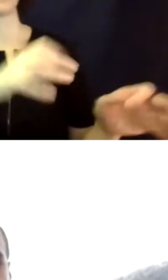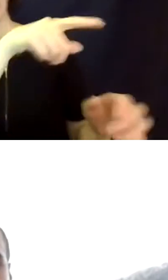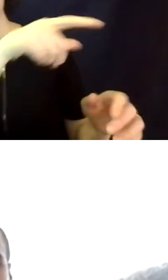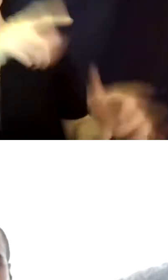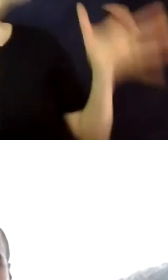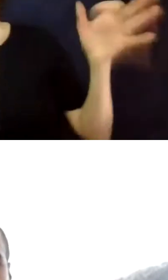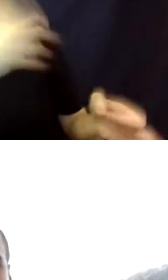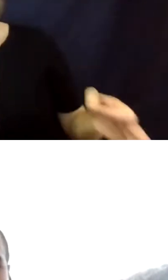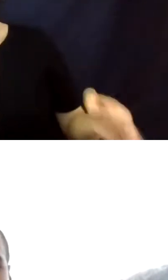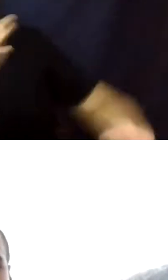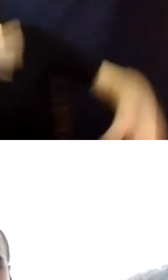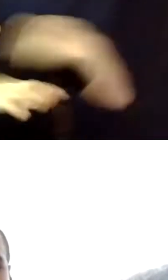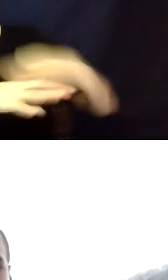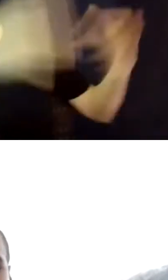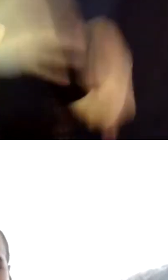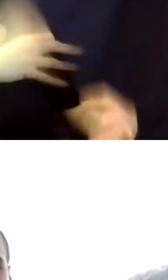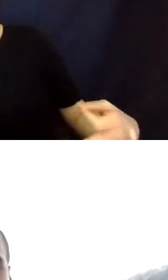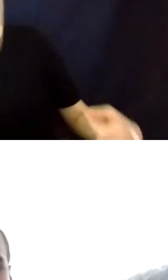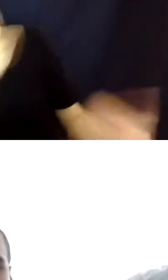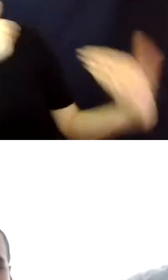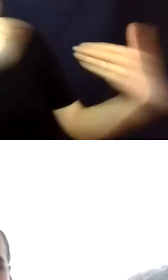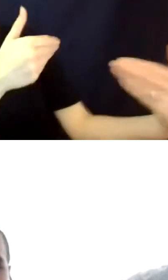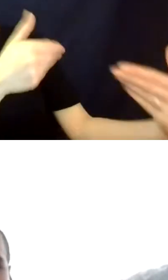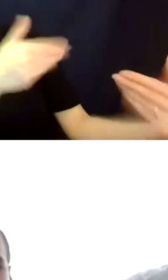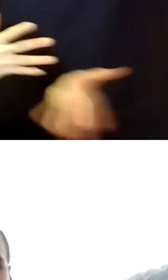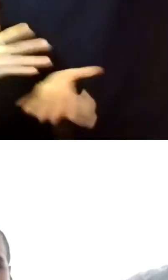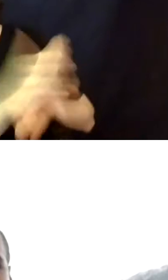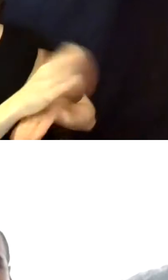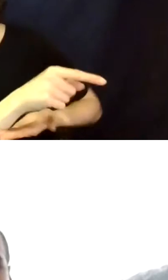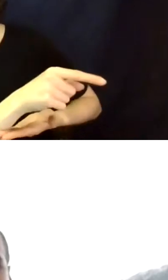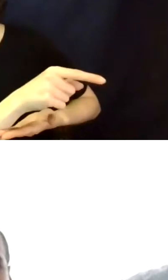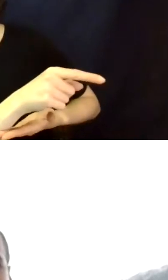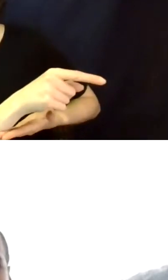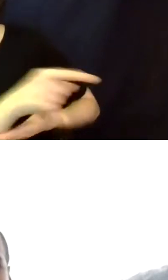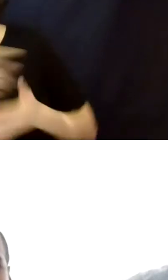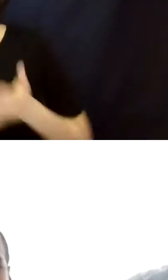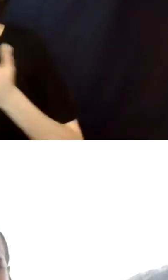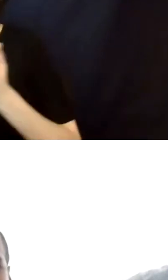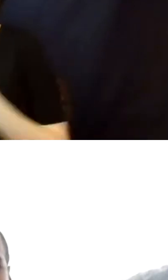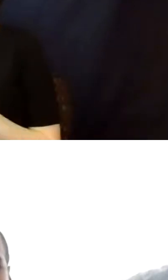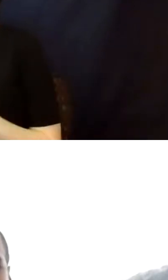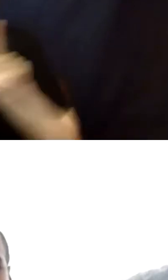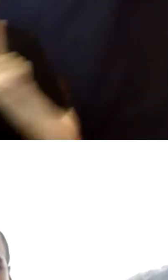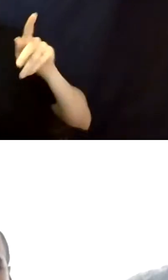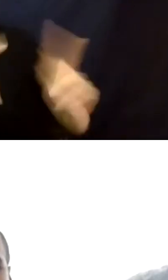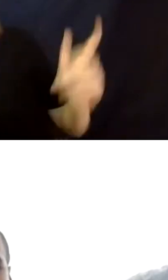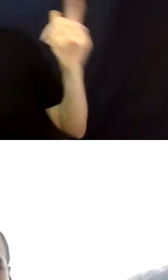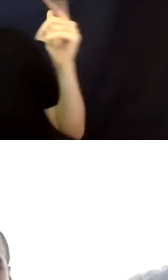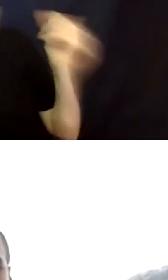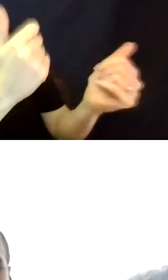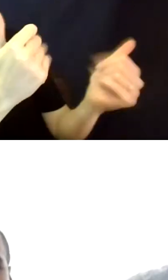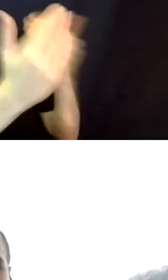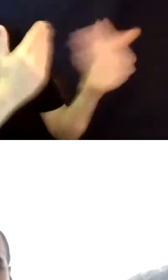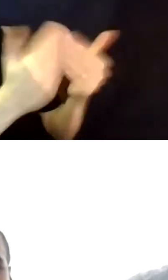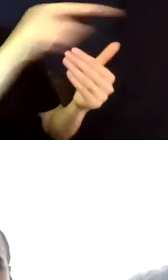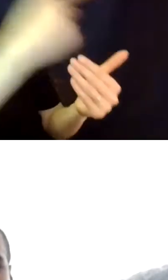designate on their behalf. So it's essentially a permission slip to do whatever the thing in the power